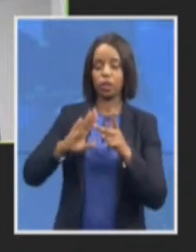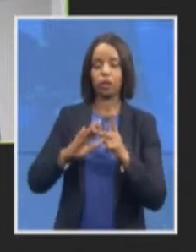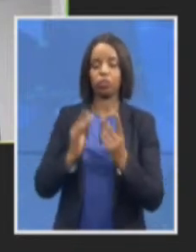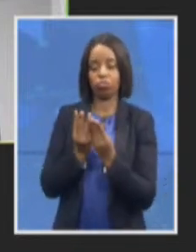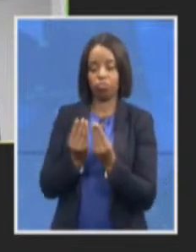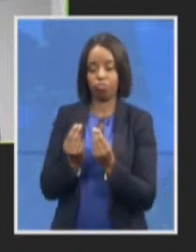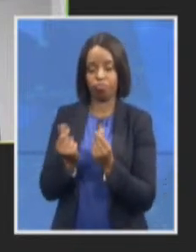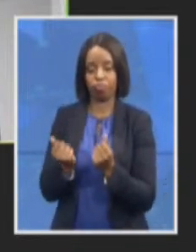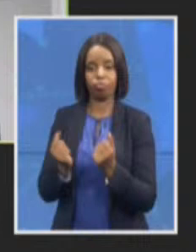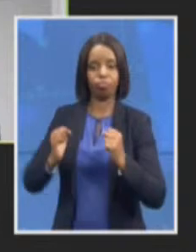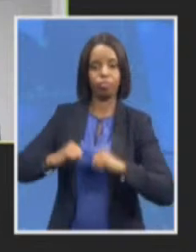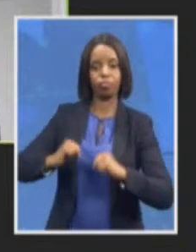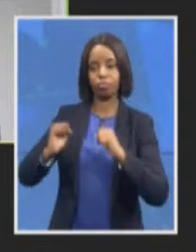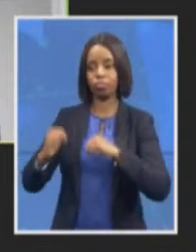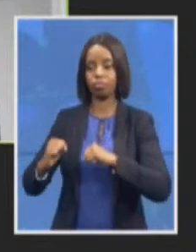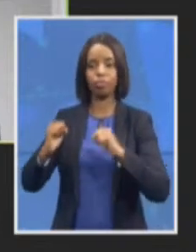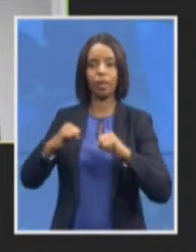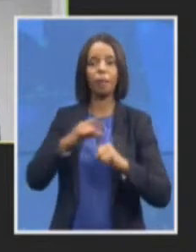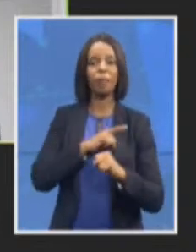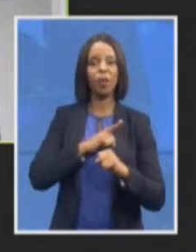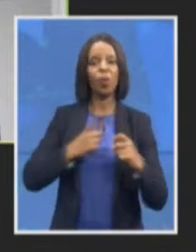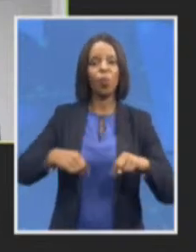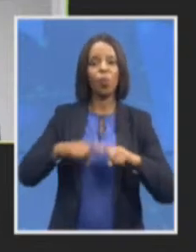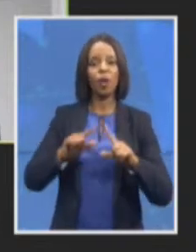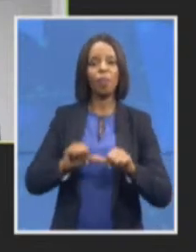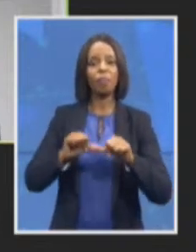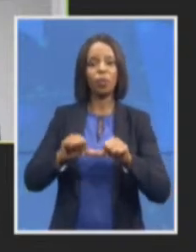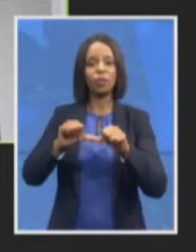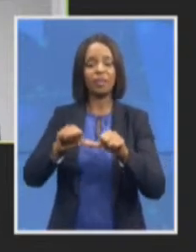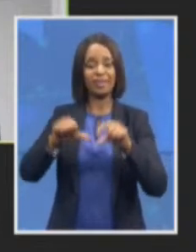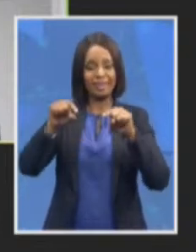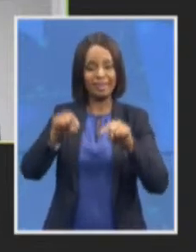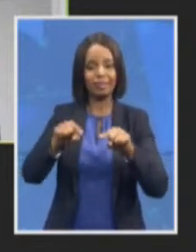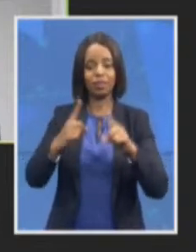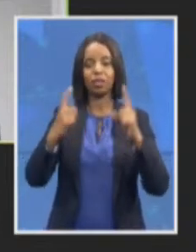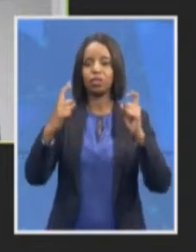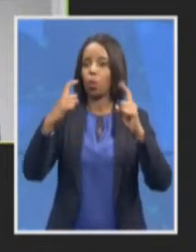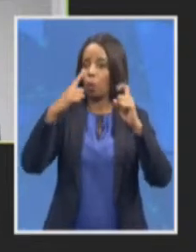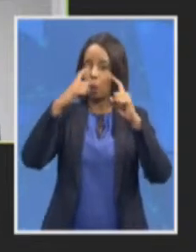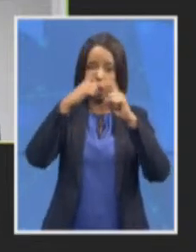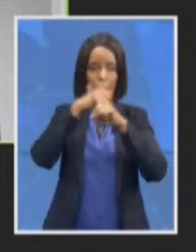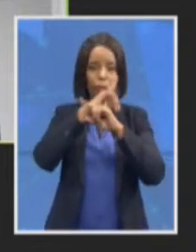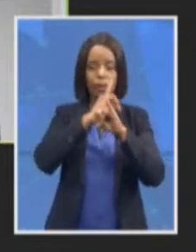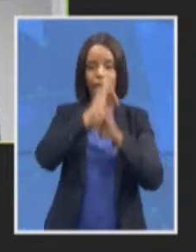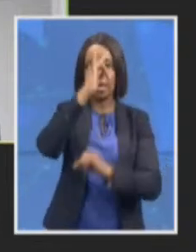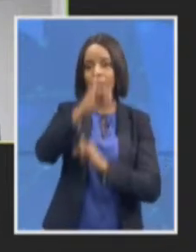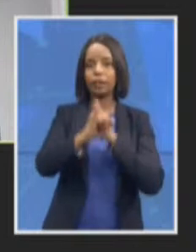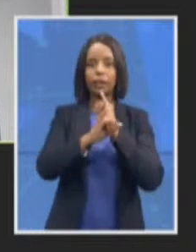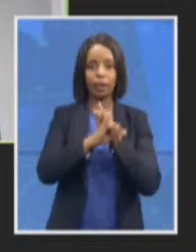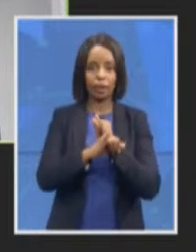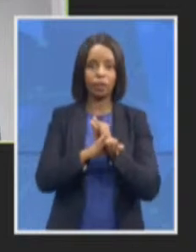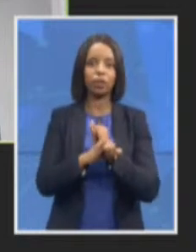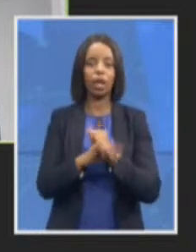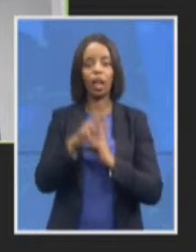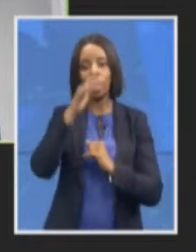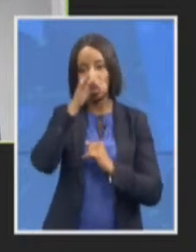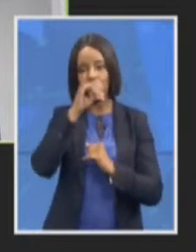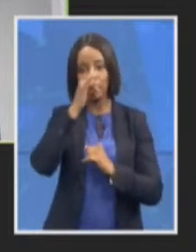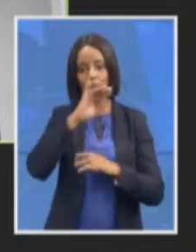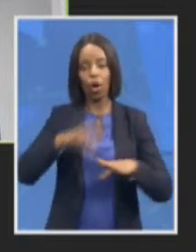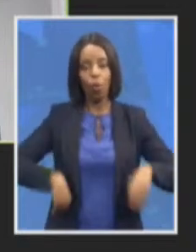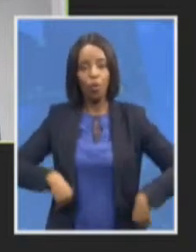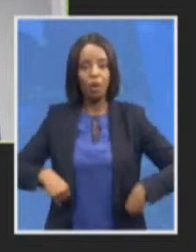and international corruption cases and looking at possible agreements with